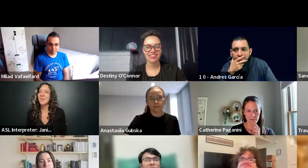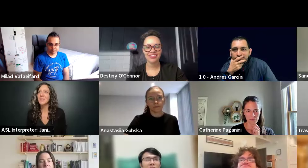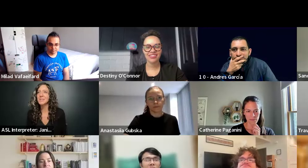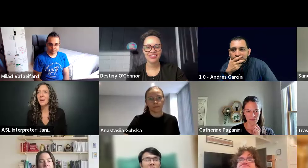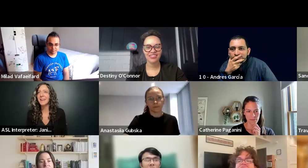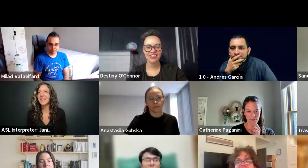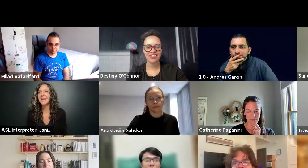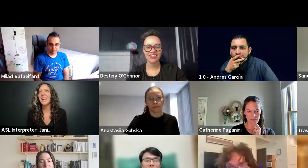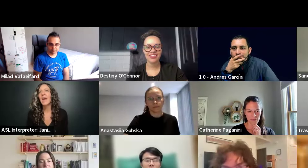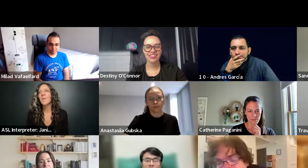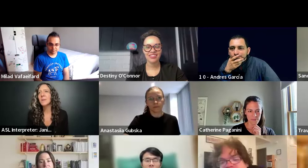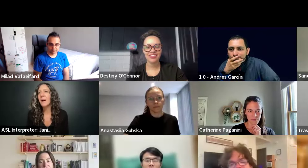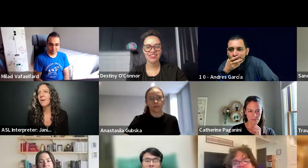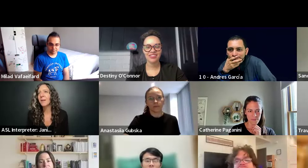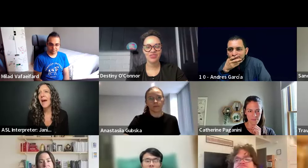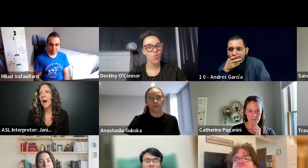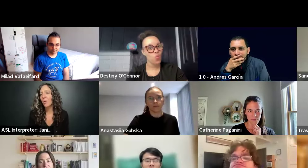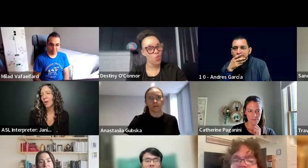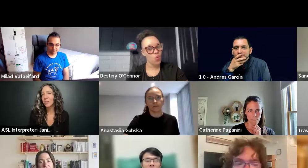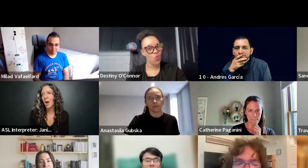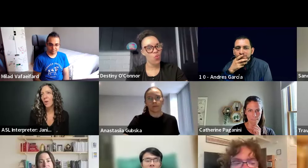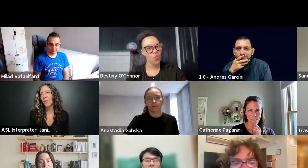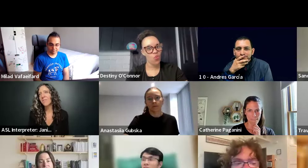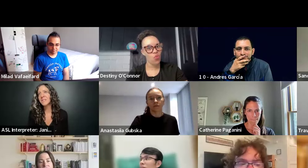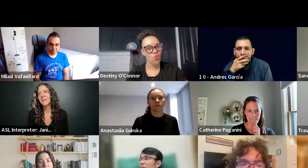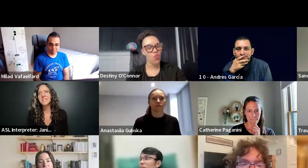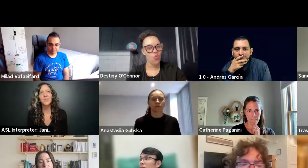it went smooth despite it. It was about an hour